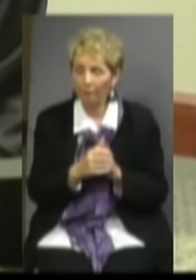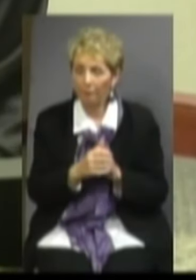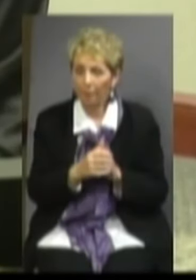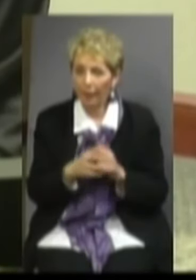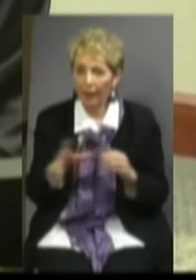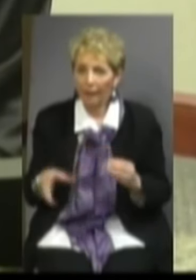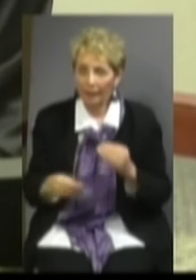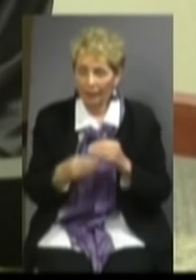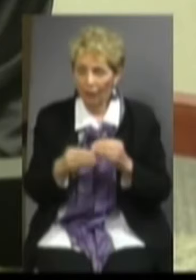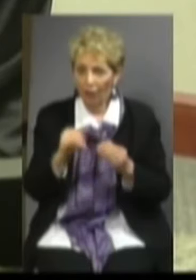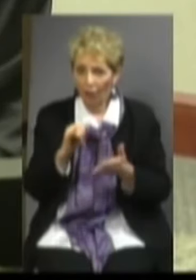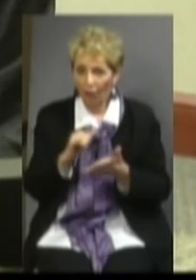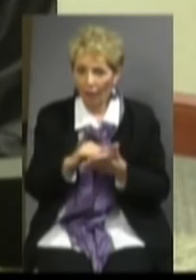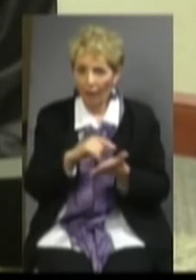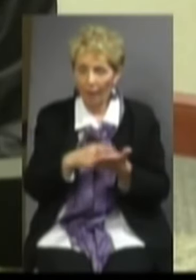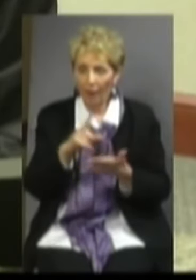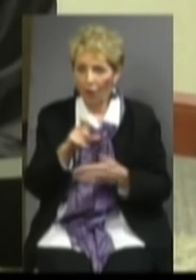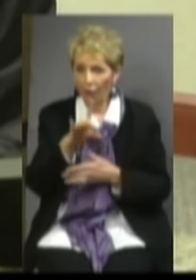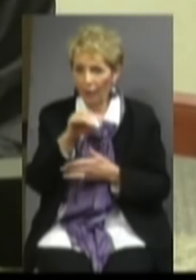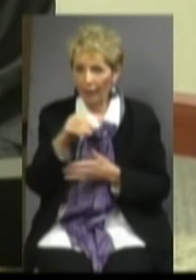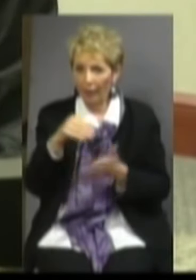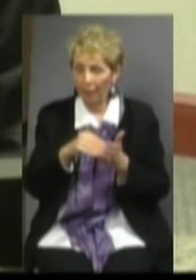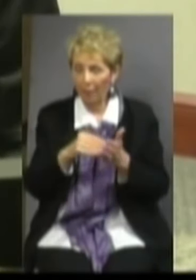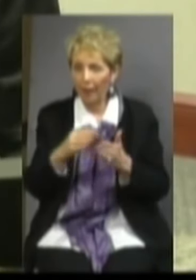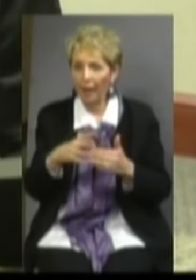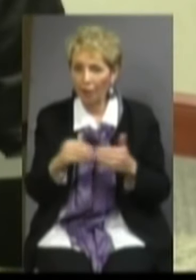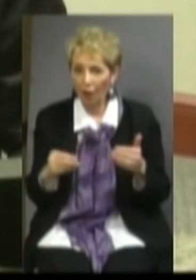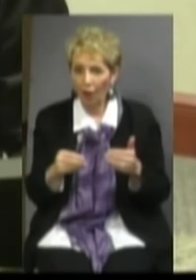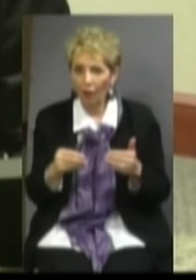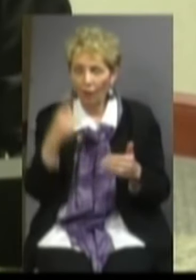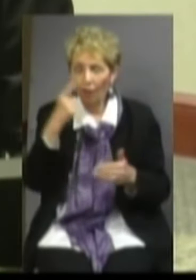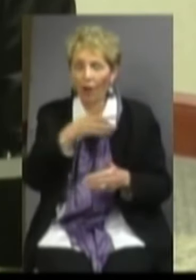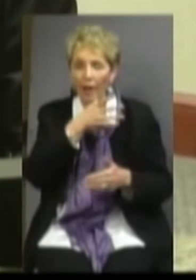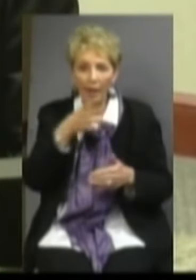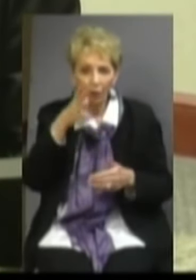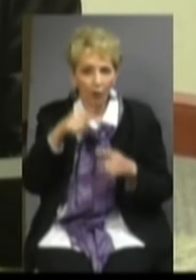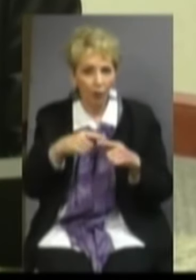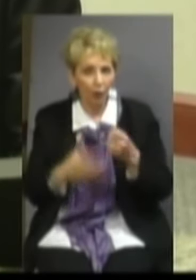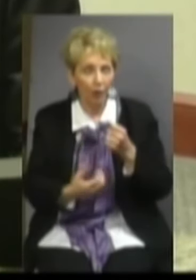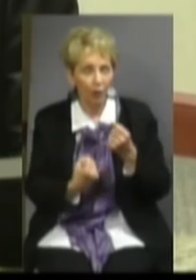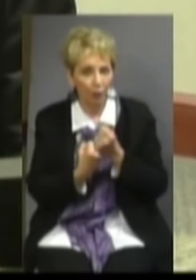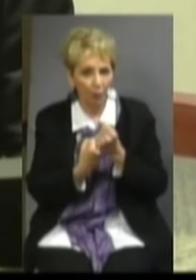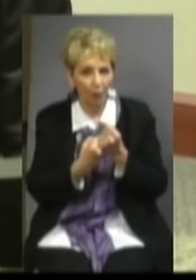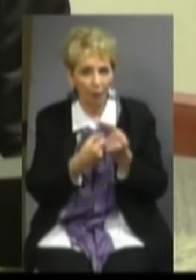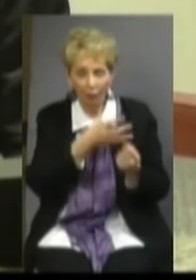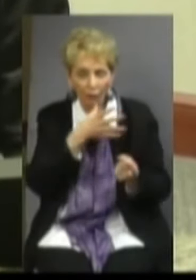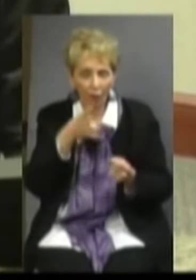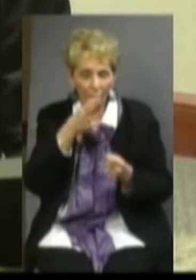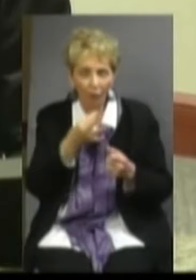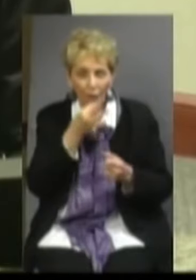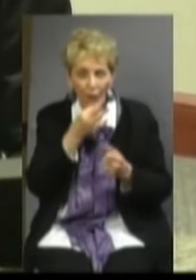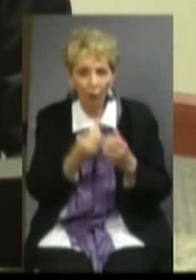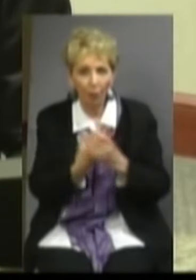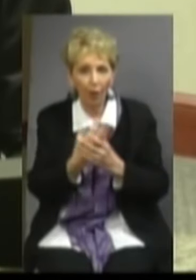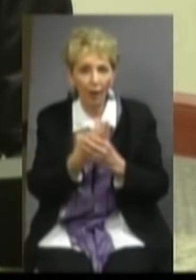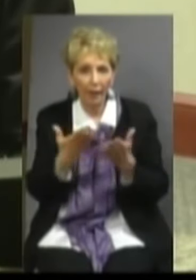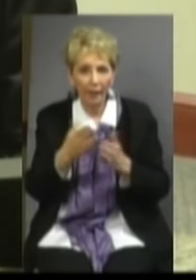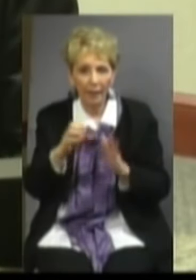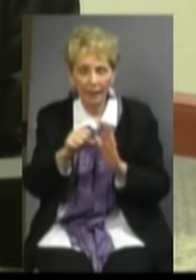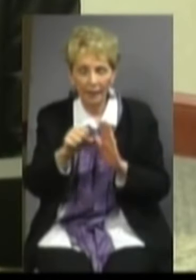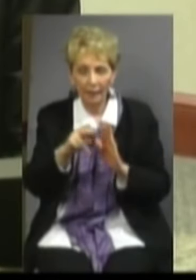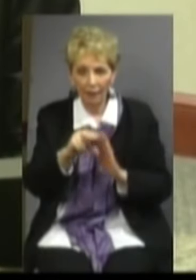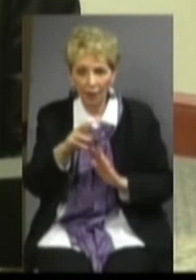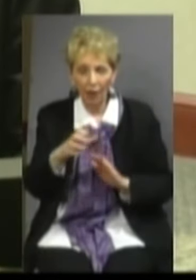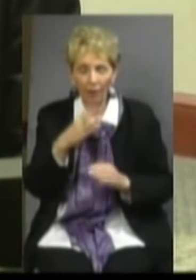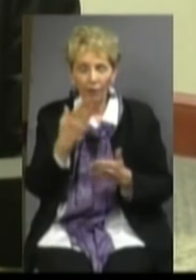addition to that amount, $180 million is for agriculture to support the growth of farming and food production in the state, and some of those